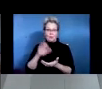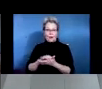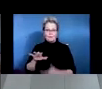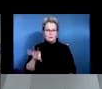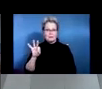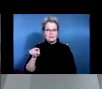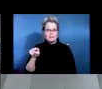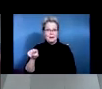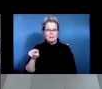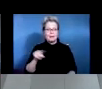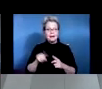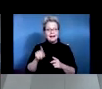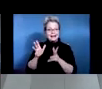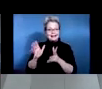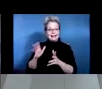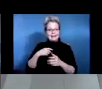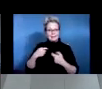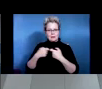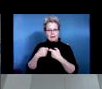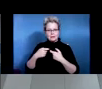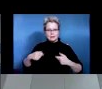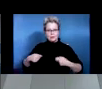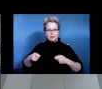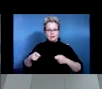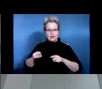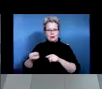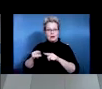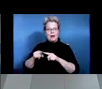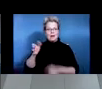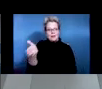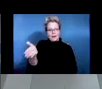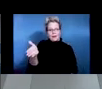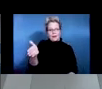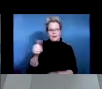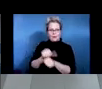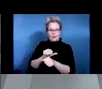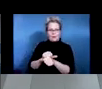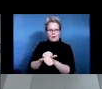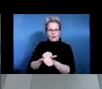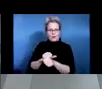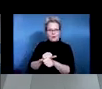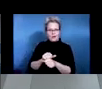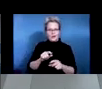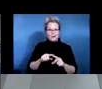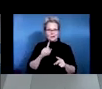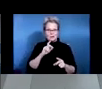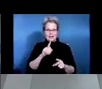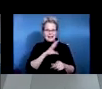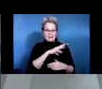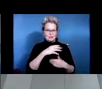work and we had to get clearance and um recommendation and involvement from his physical therapist